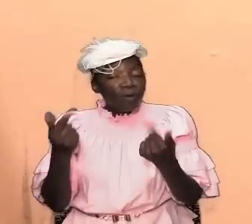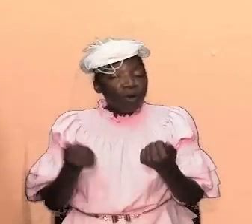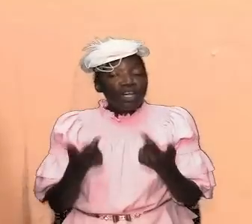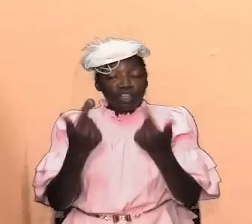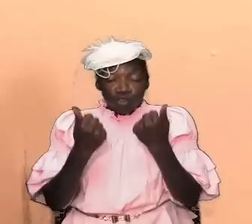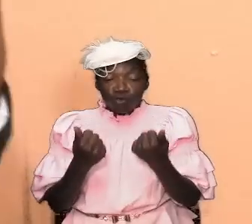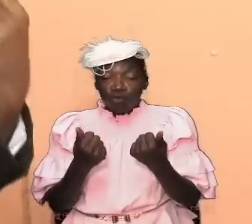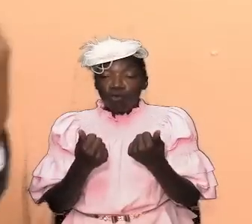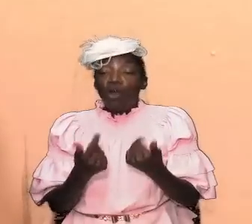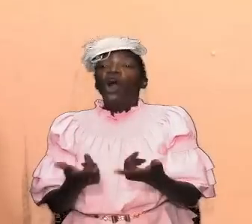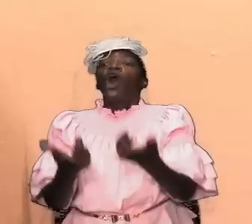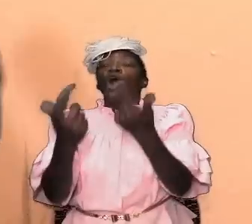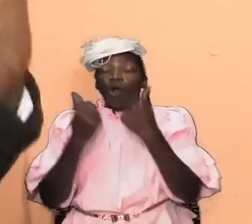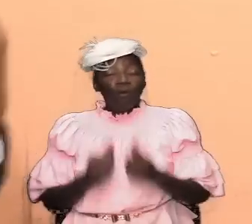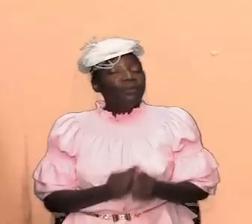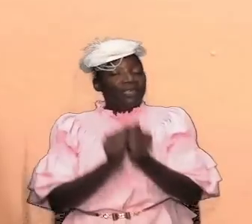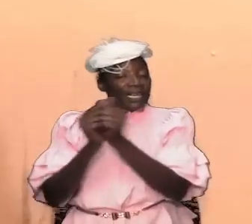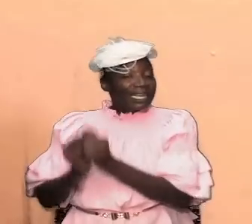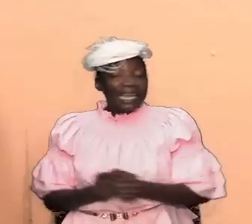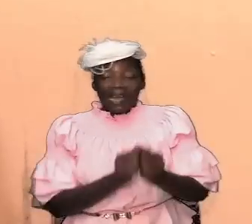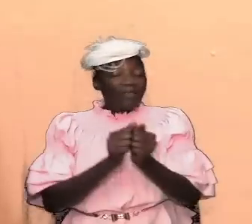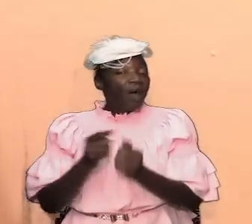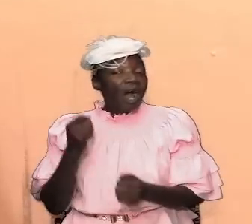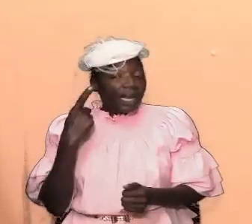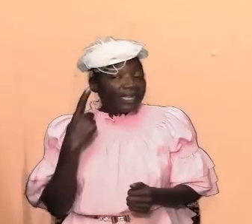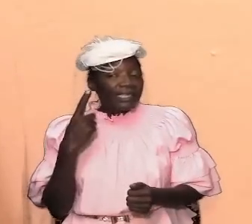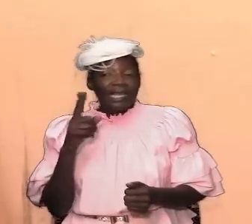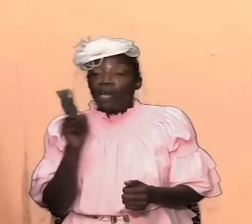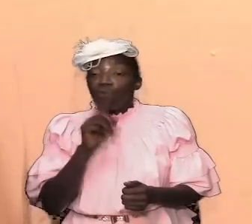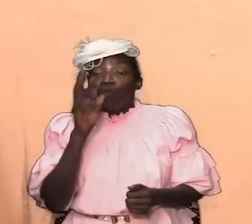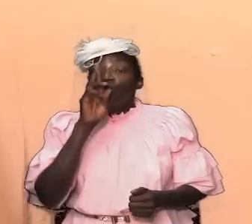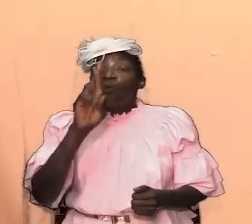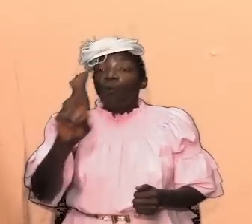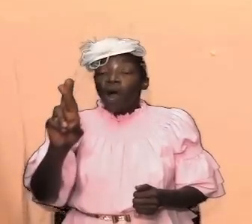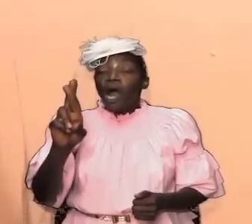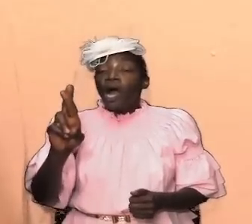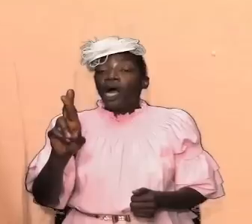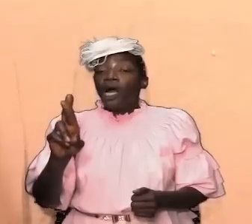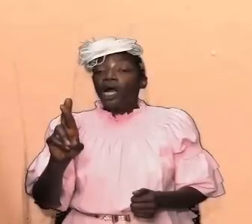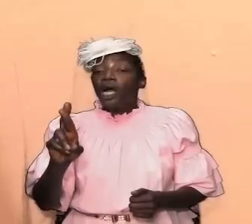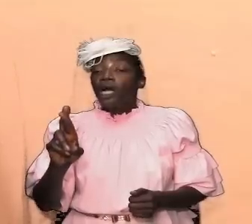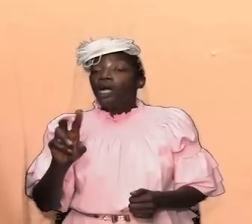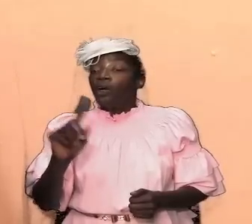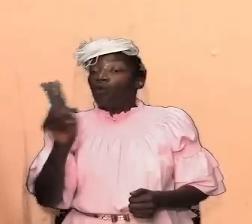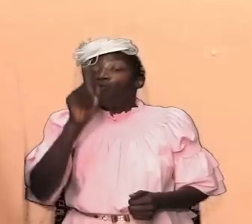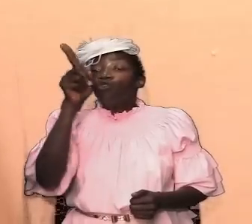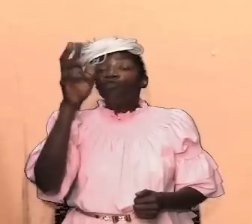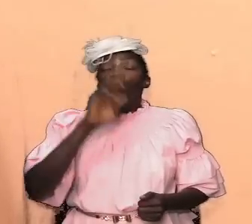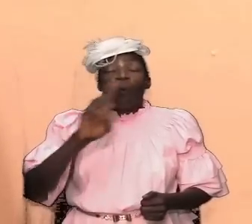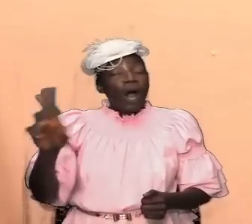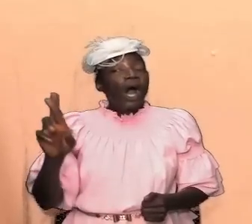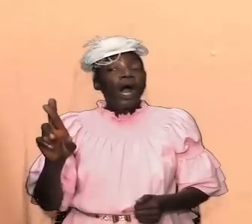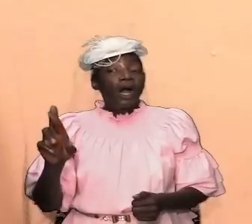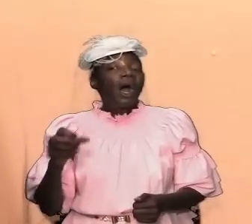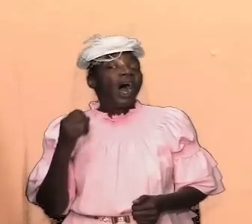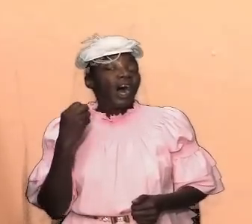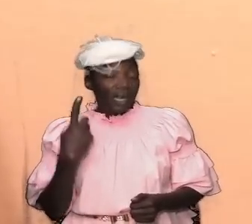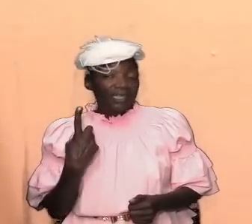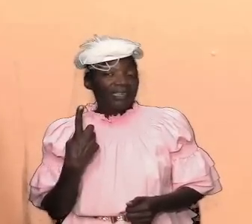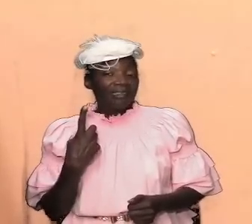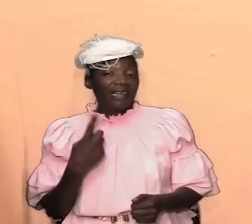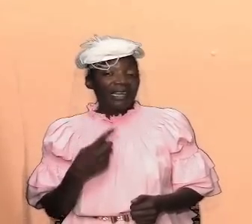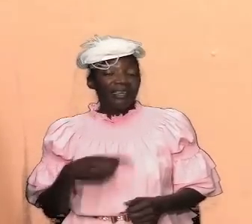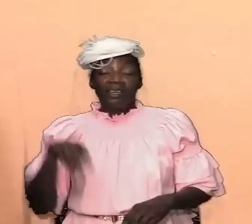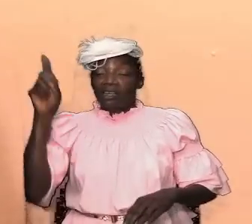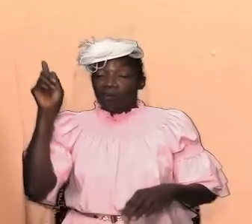get back together and to understand who we are and whose we are and to understand that we